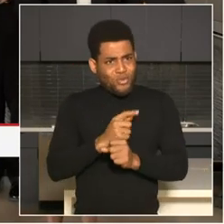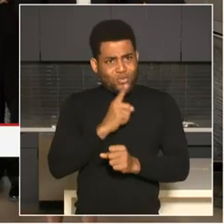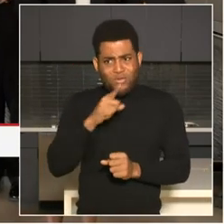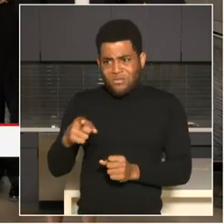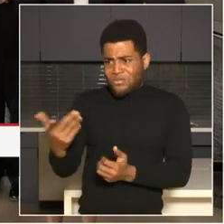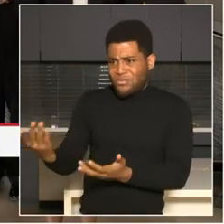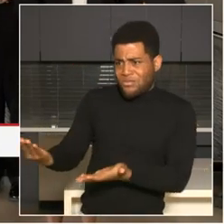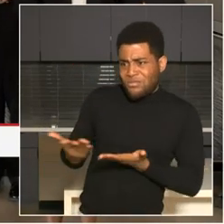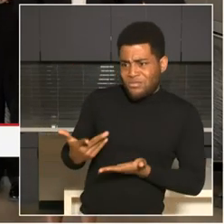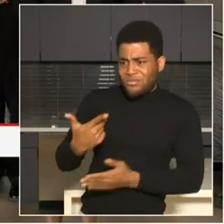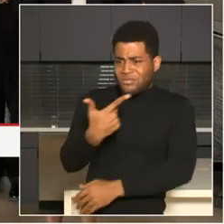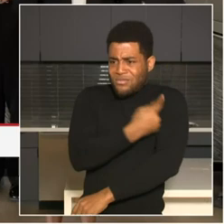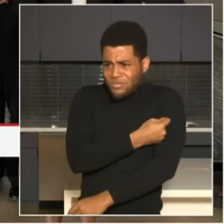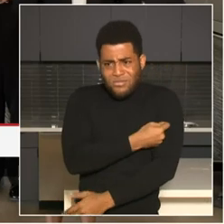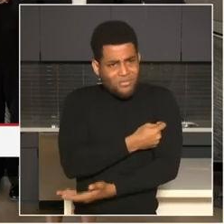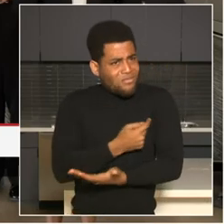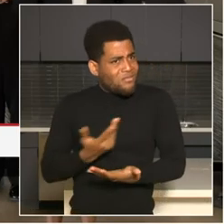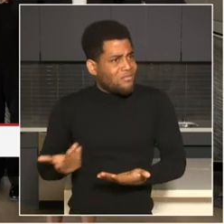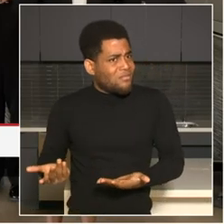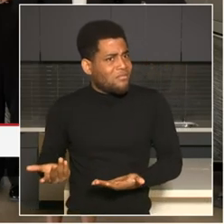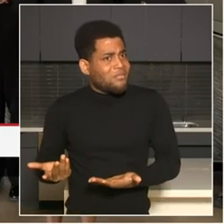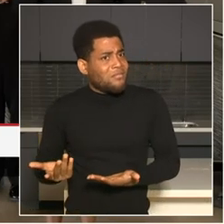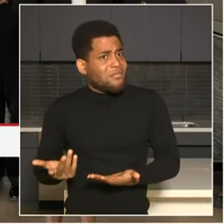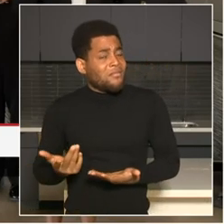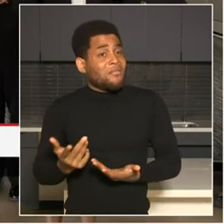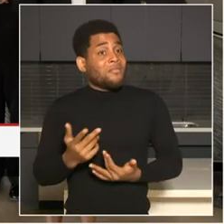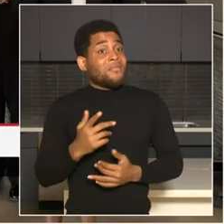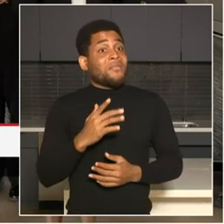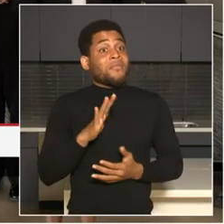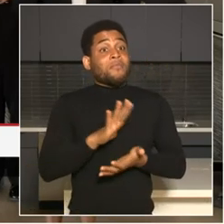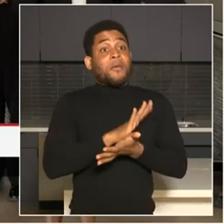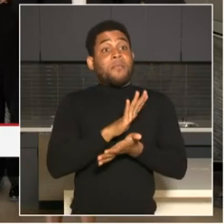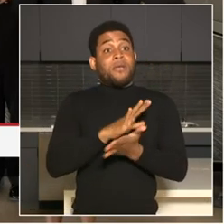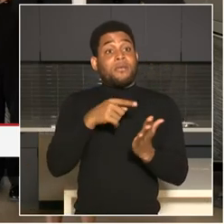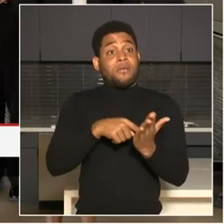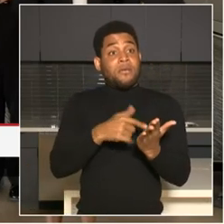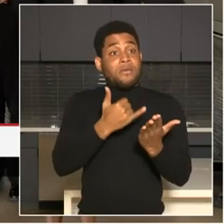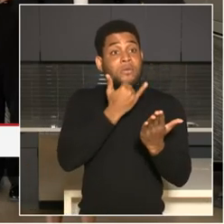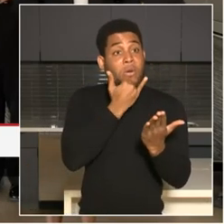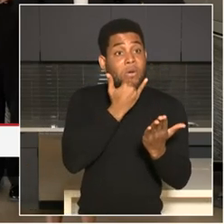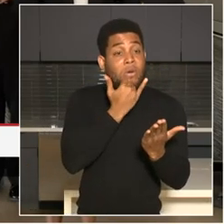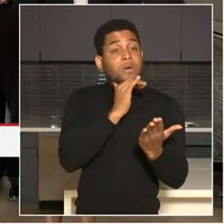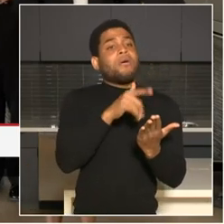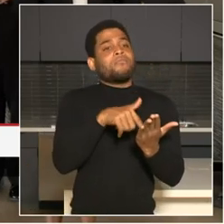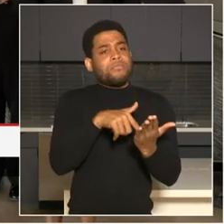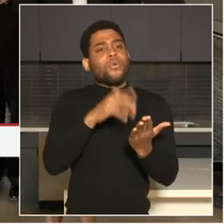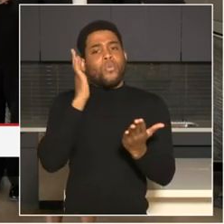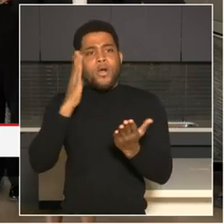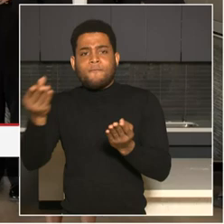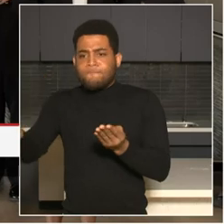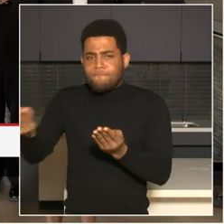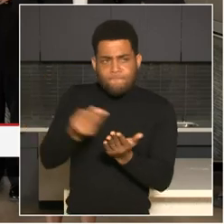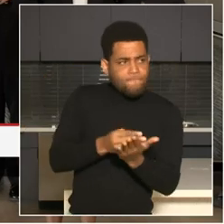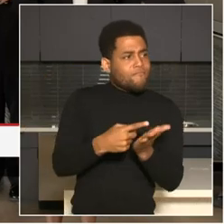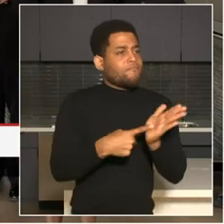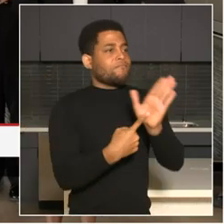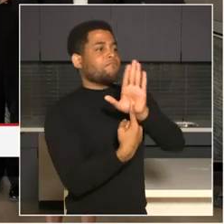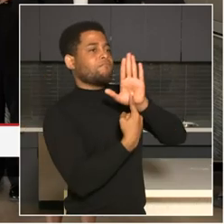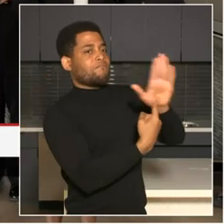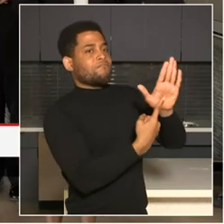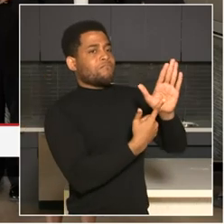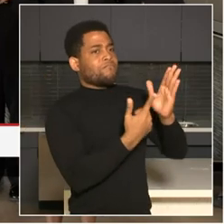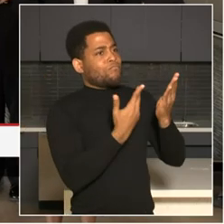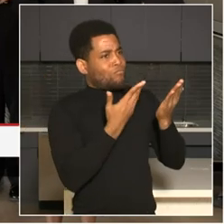So I got my paperwork. I marched it into the office. Um, and she's at school right now. Uh, and it's important that everybody